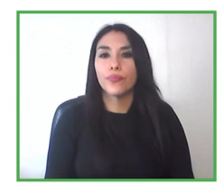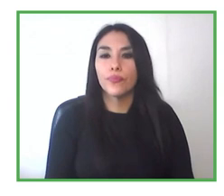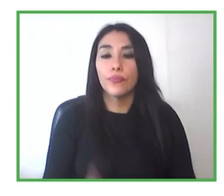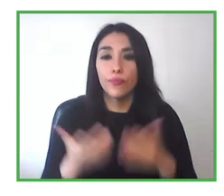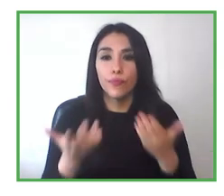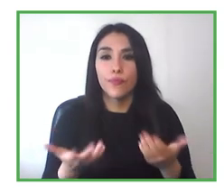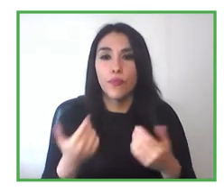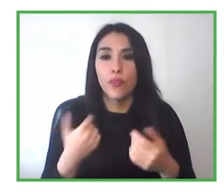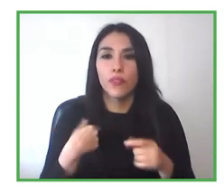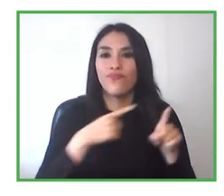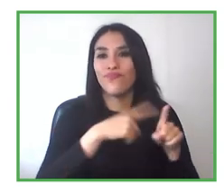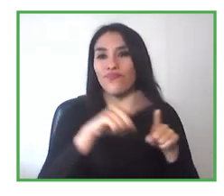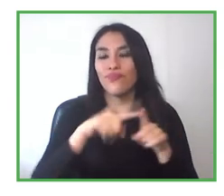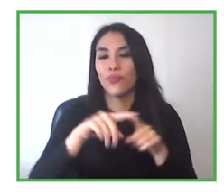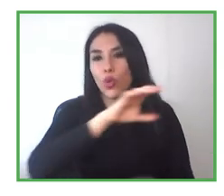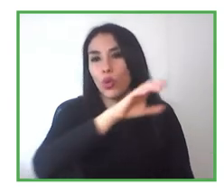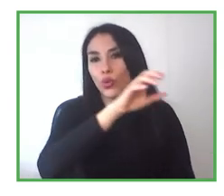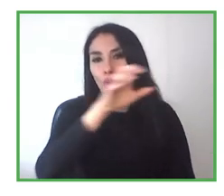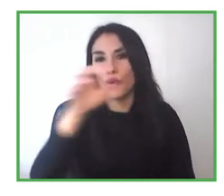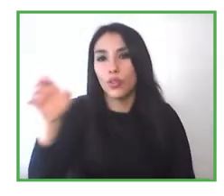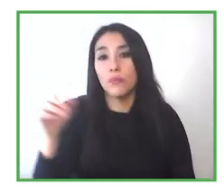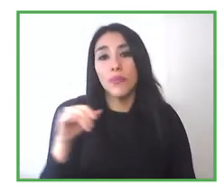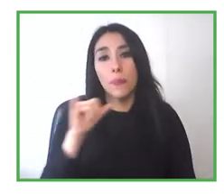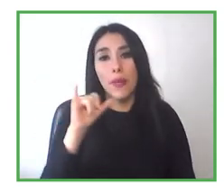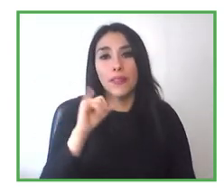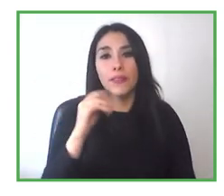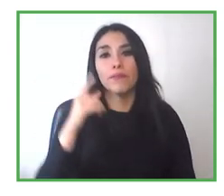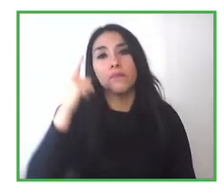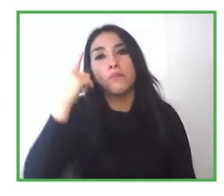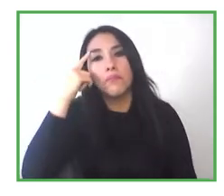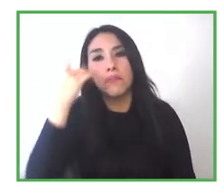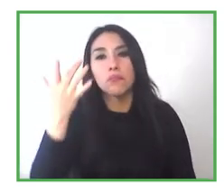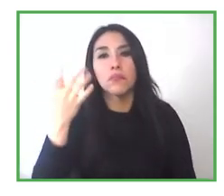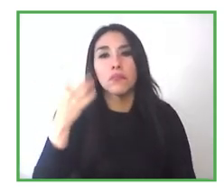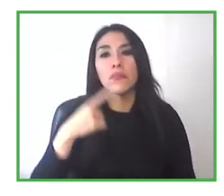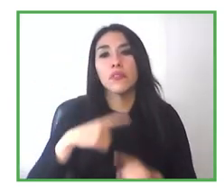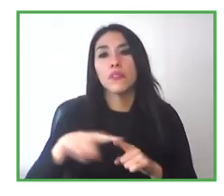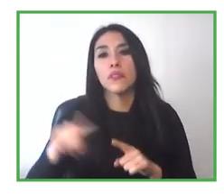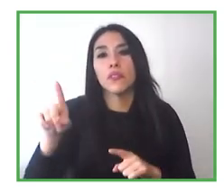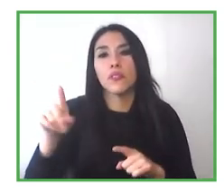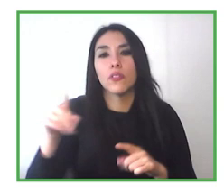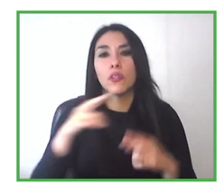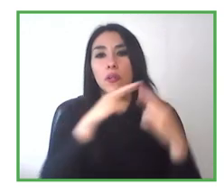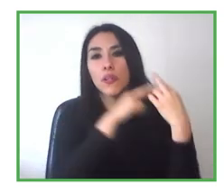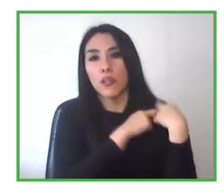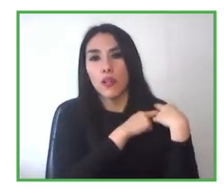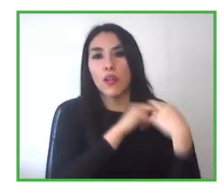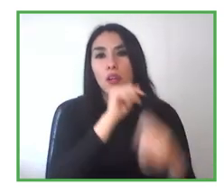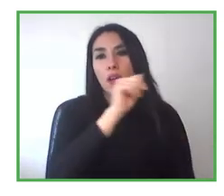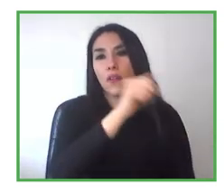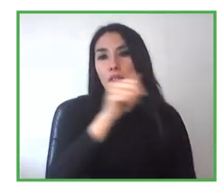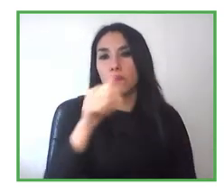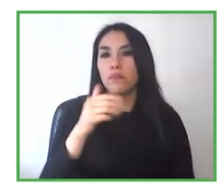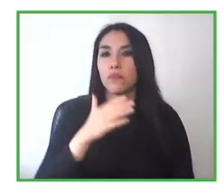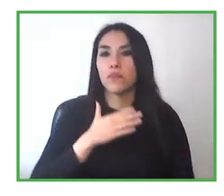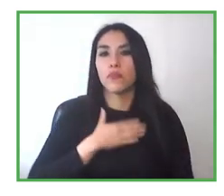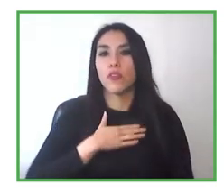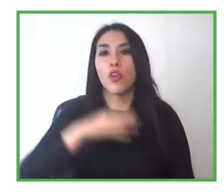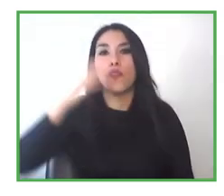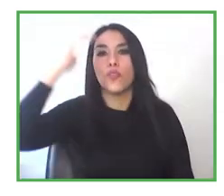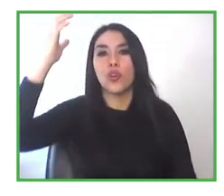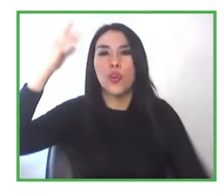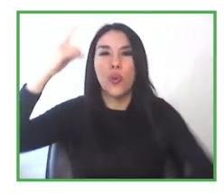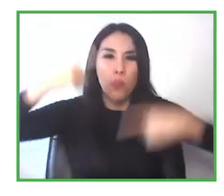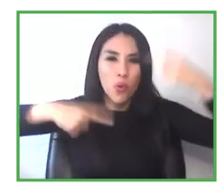Different countries, as we saw as well, but in different roles, public policies, and